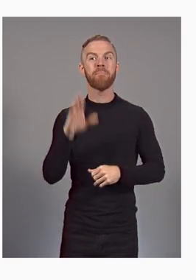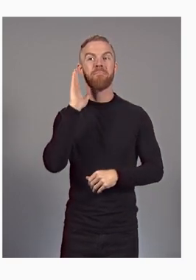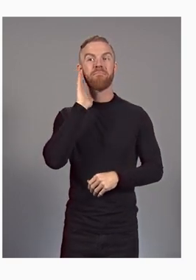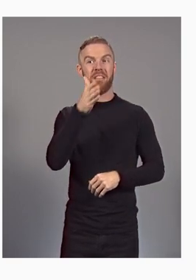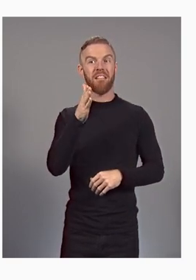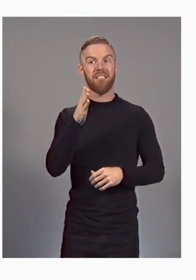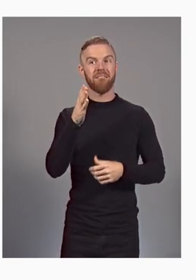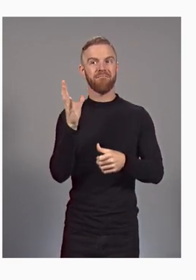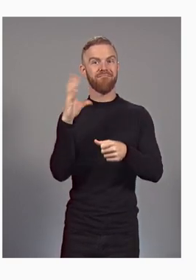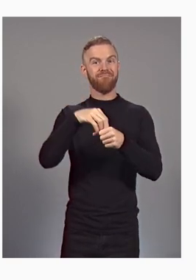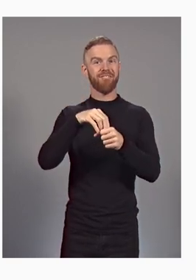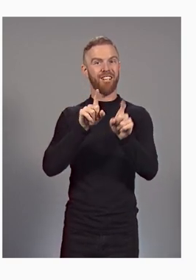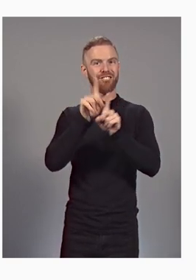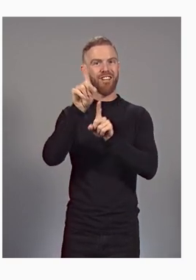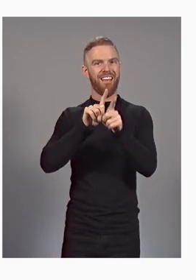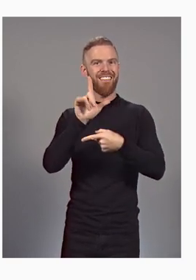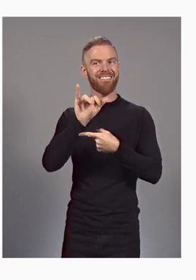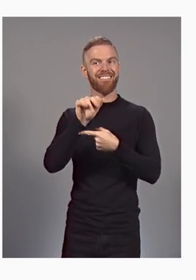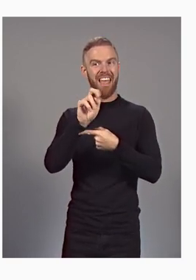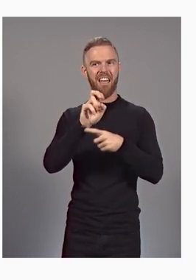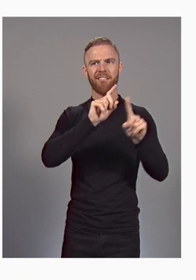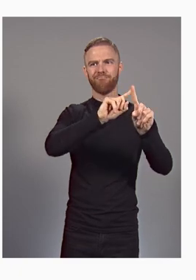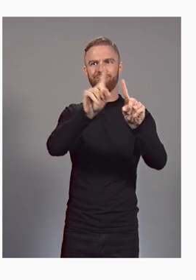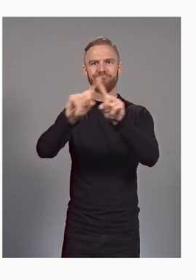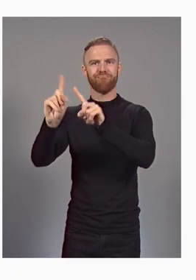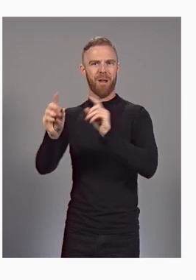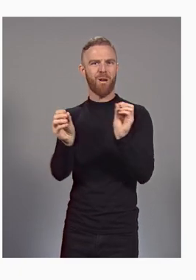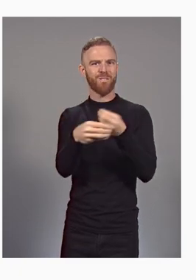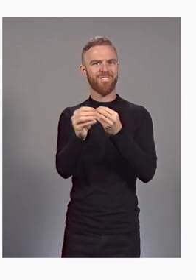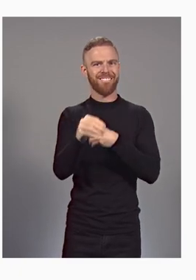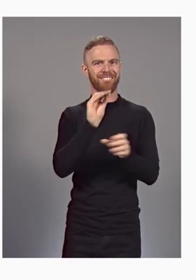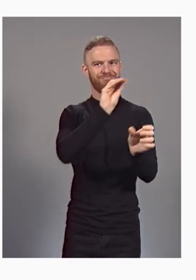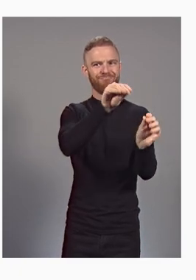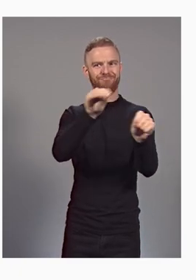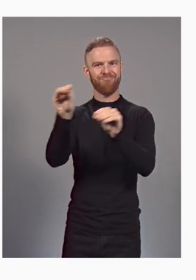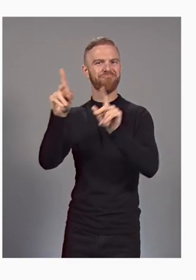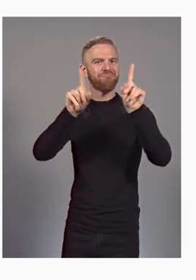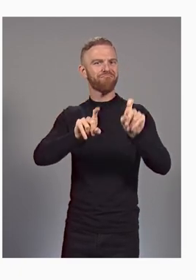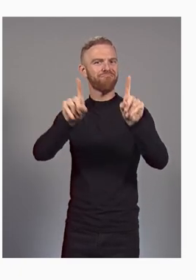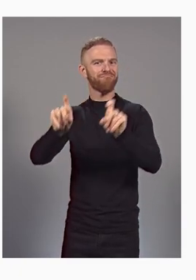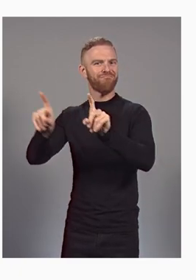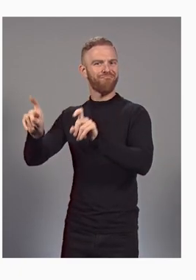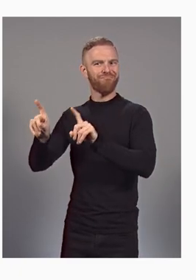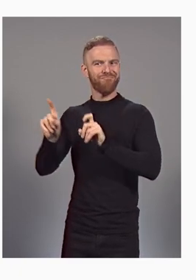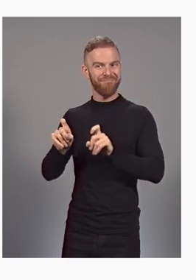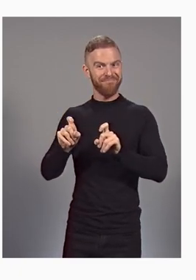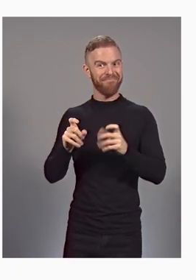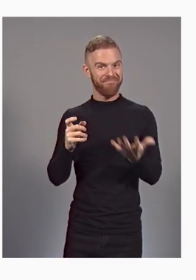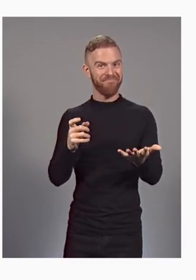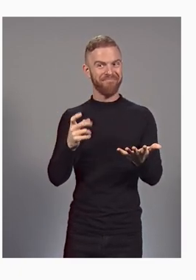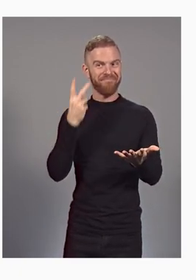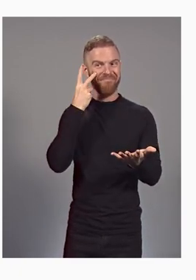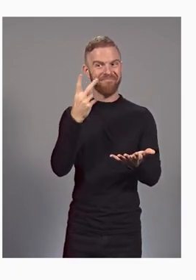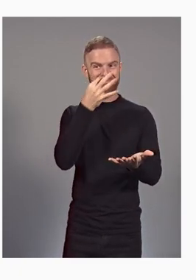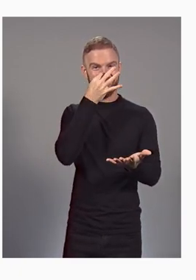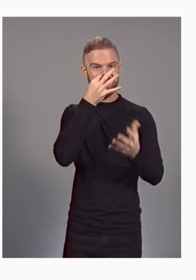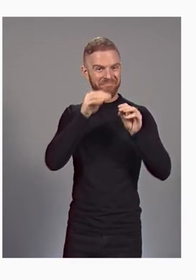for daily testing. It's a really exciting next step, and we're looking forward to improving this technology together.